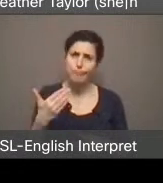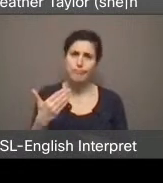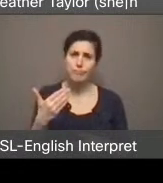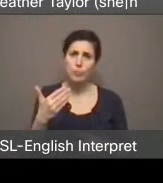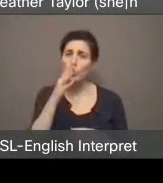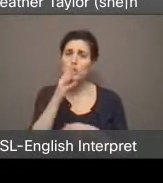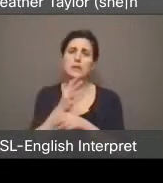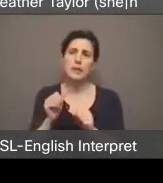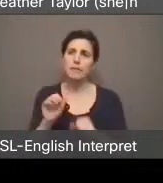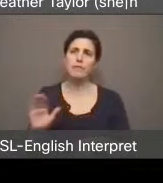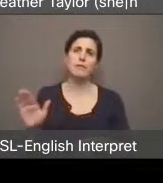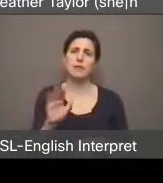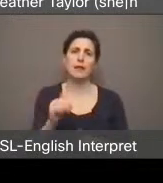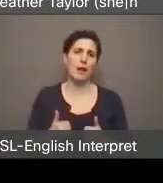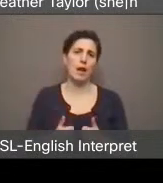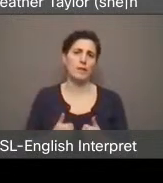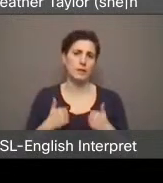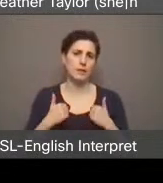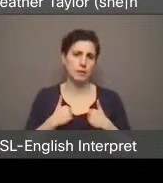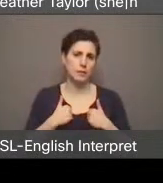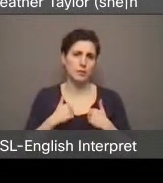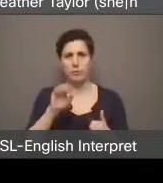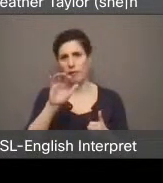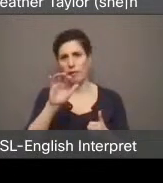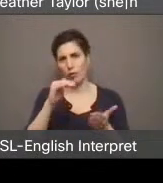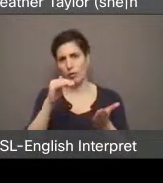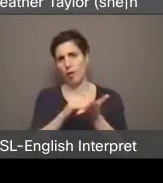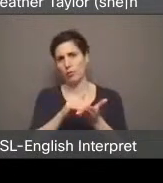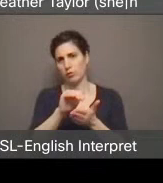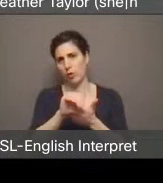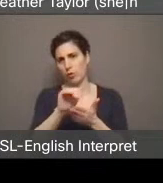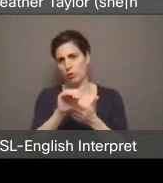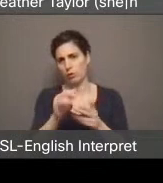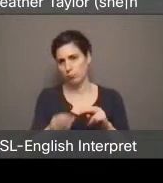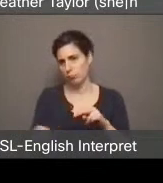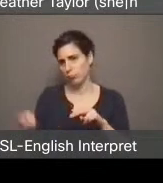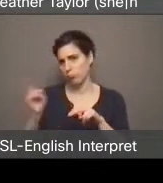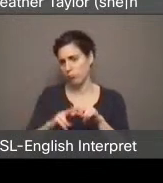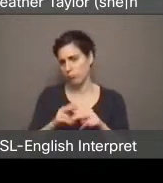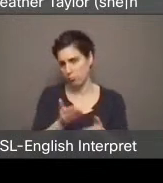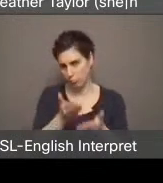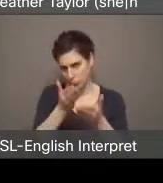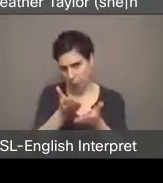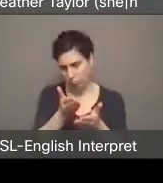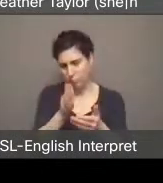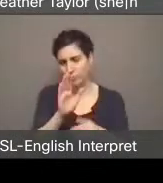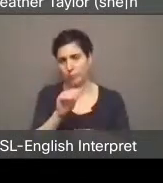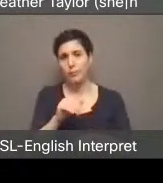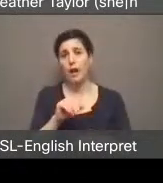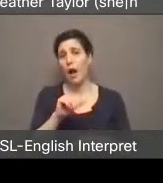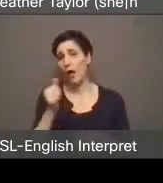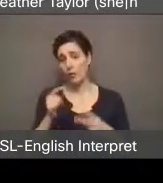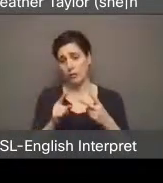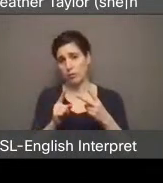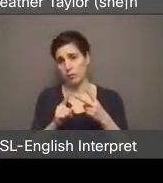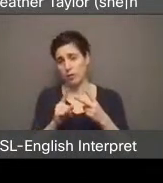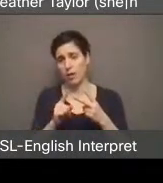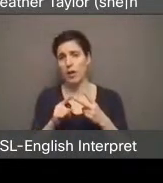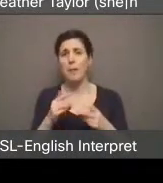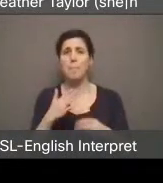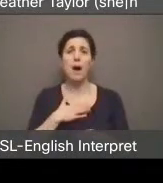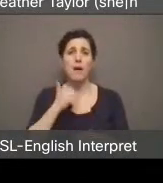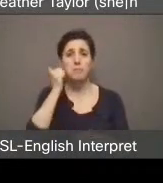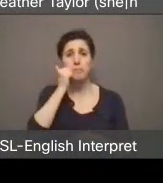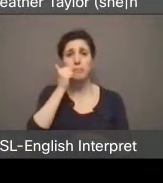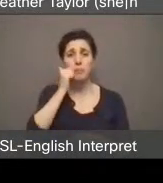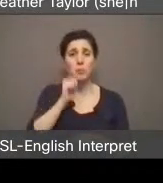lives. I'd also encourage you. One thing that I do in my drop in work is hand out basic